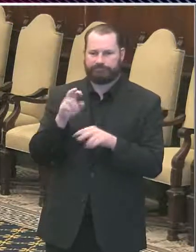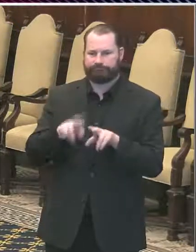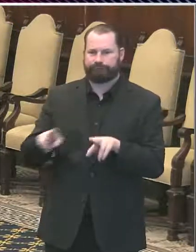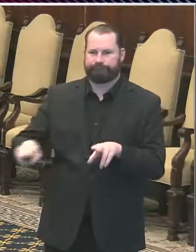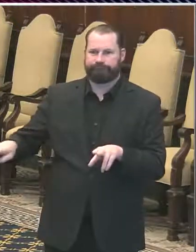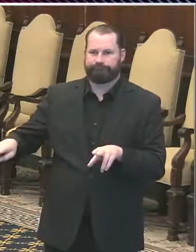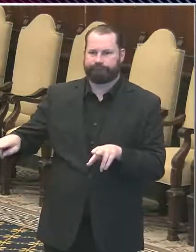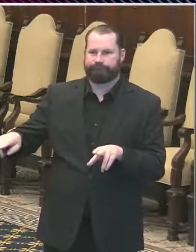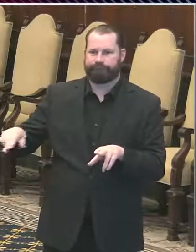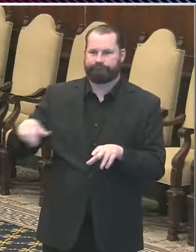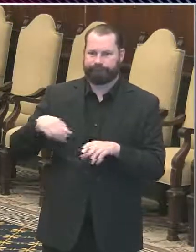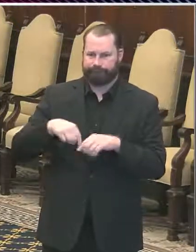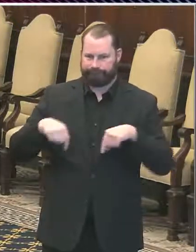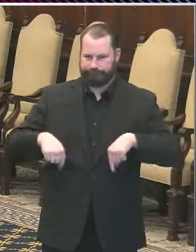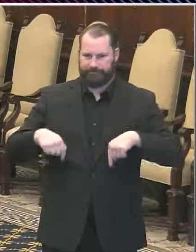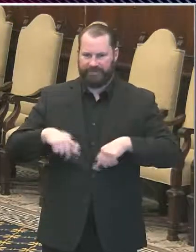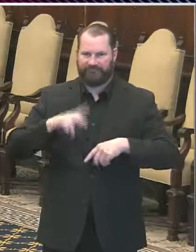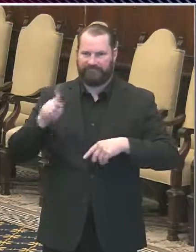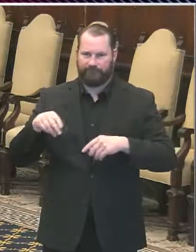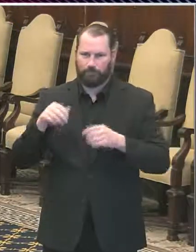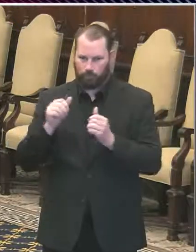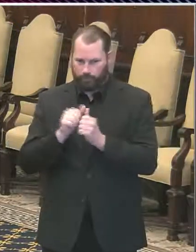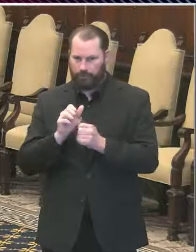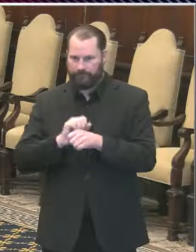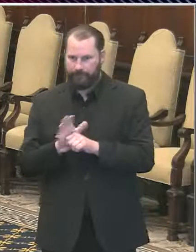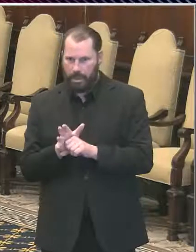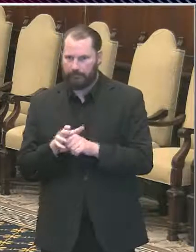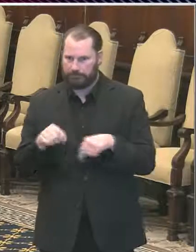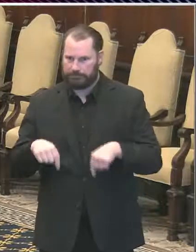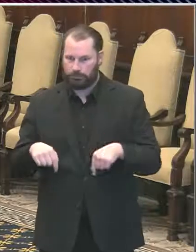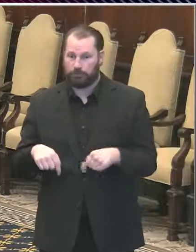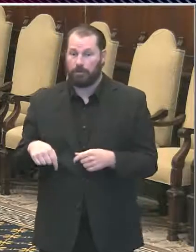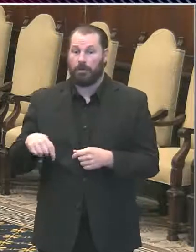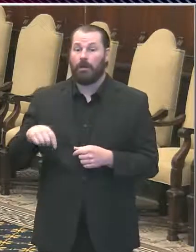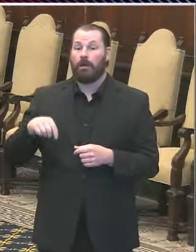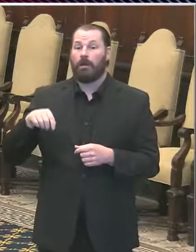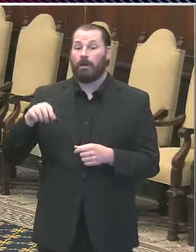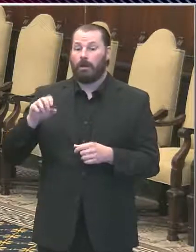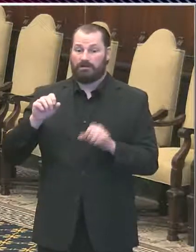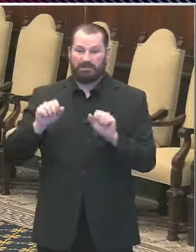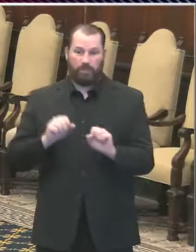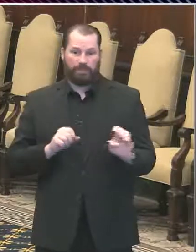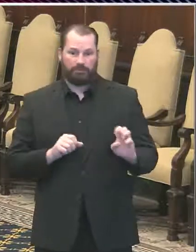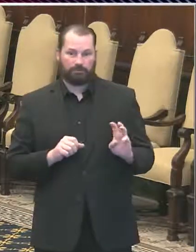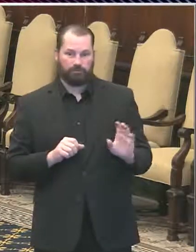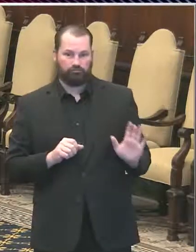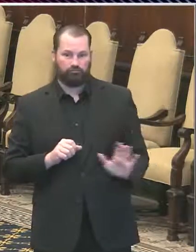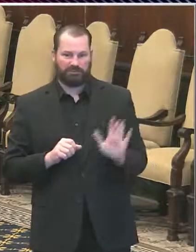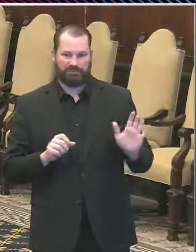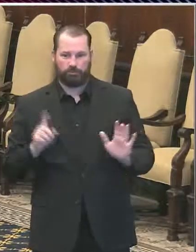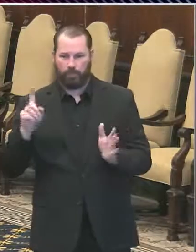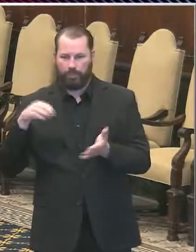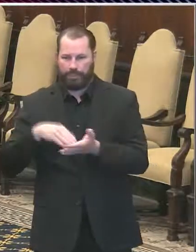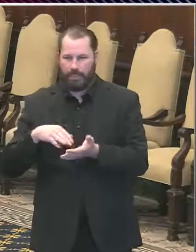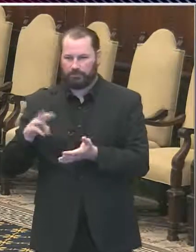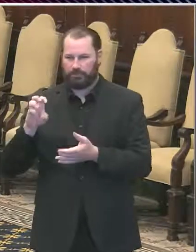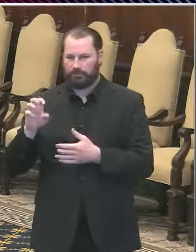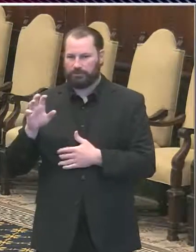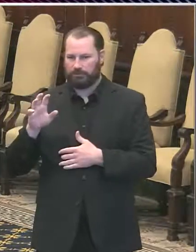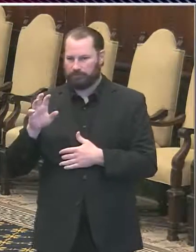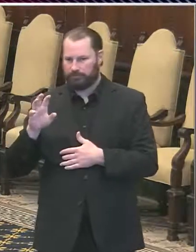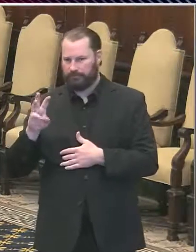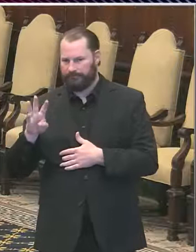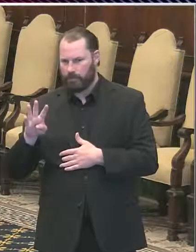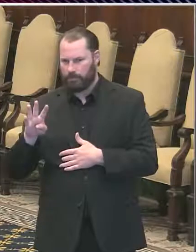inpatients with coronavirus infection in Philadelphia hospitals, 1,224 in hospitals throughout the region. That is still a pretty